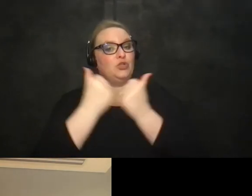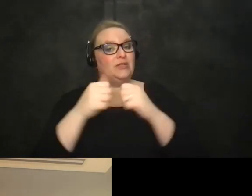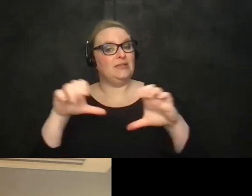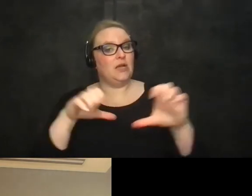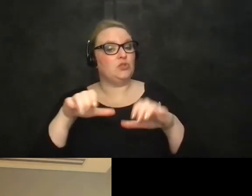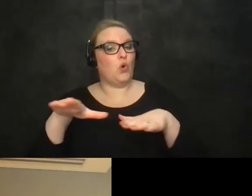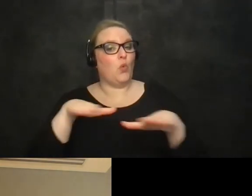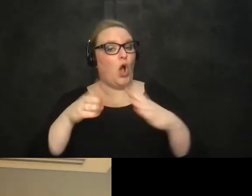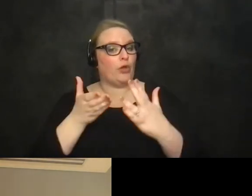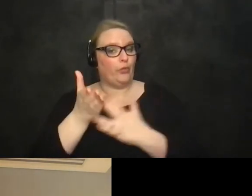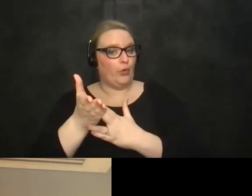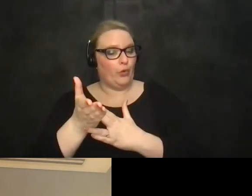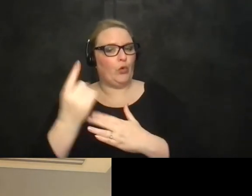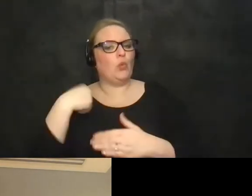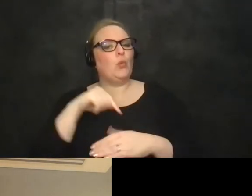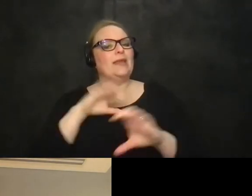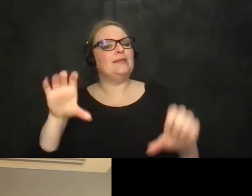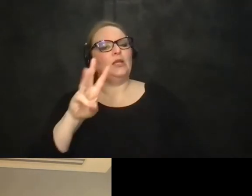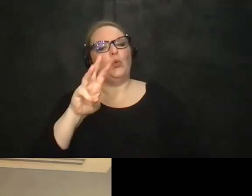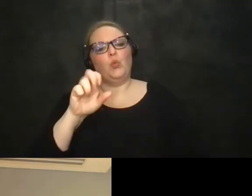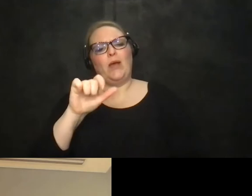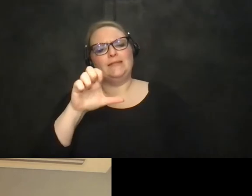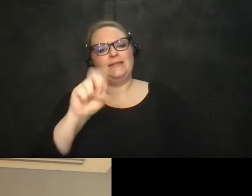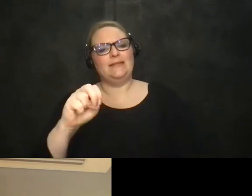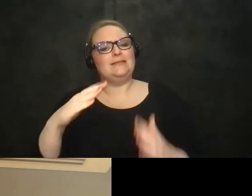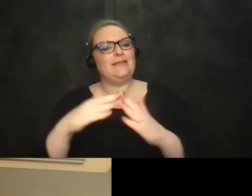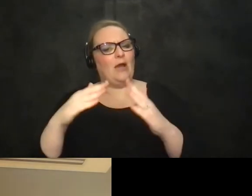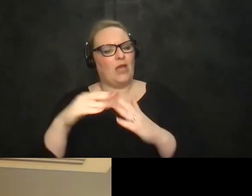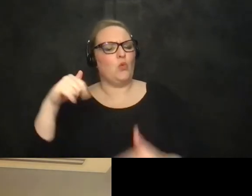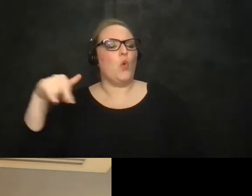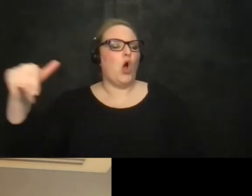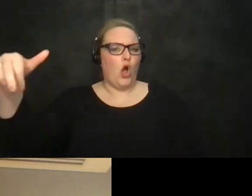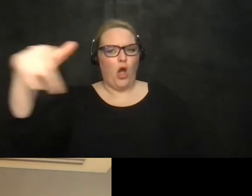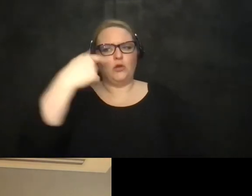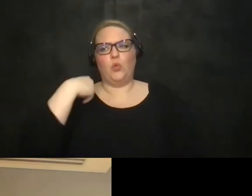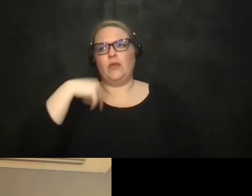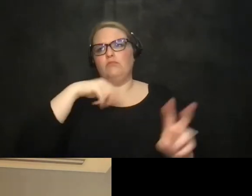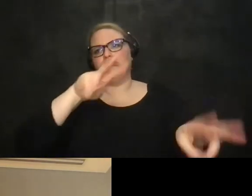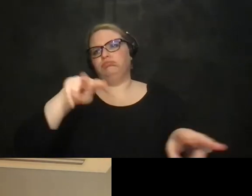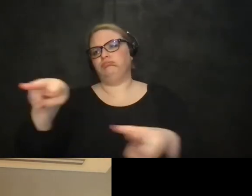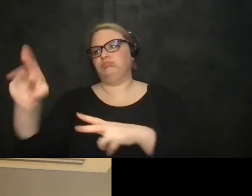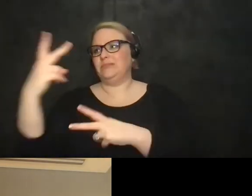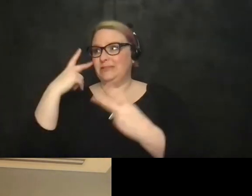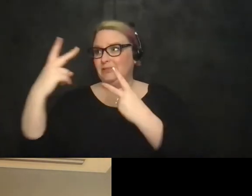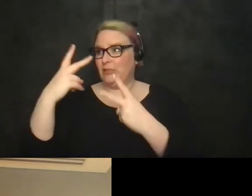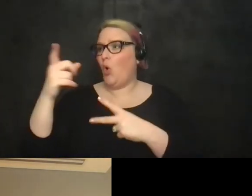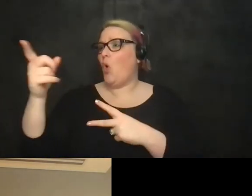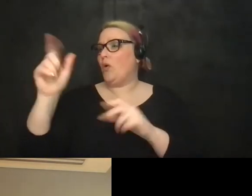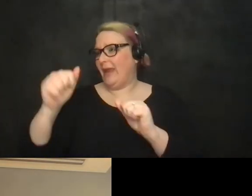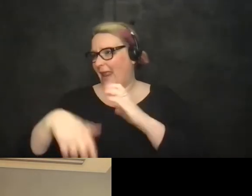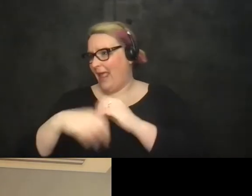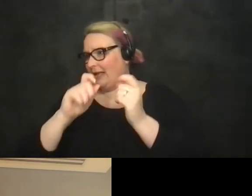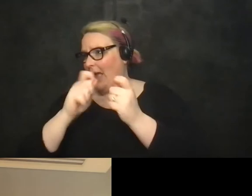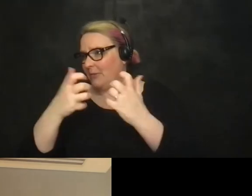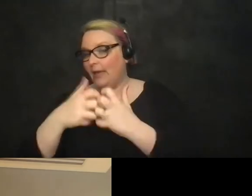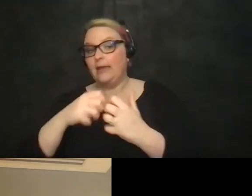had uh locally the weston downtown asked for us walkthrough and we went through and seen any accommodations that possibly need to be in place not just